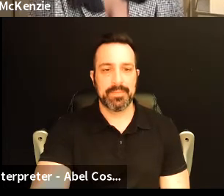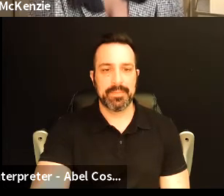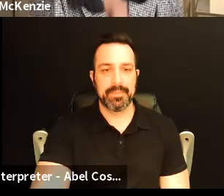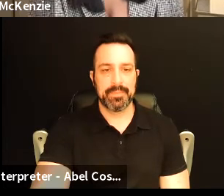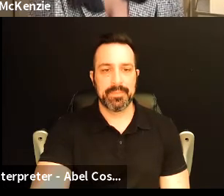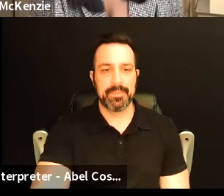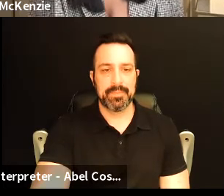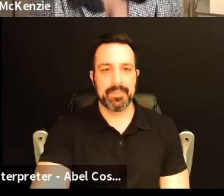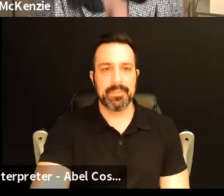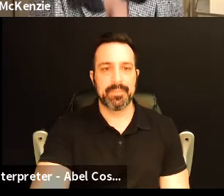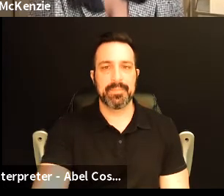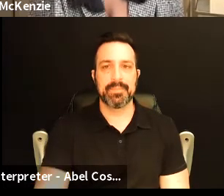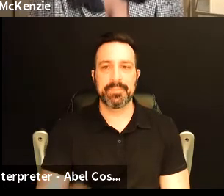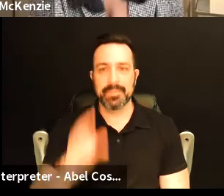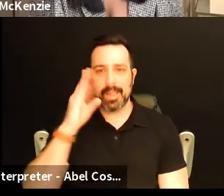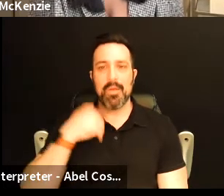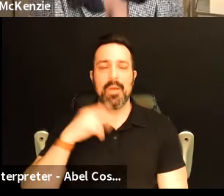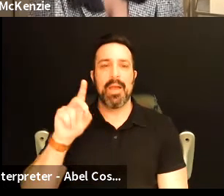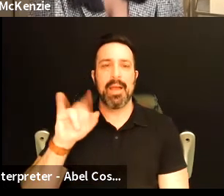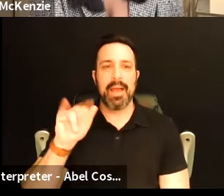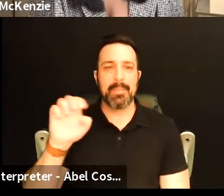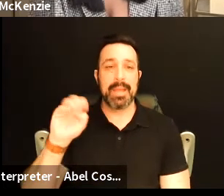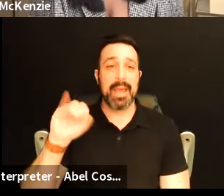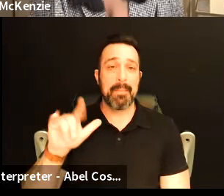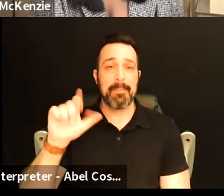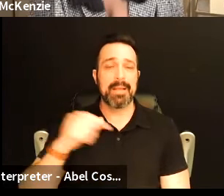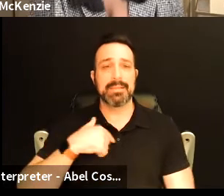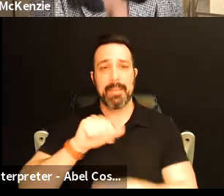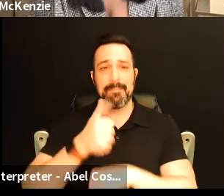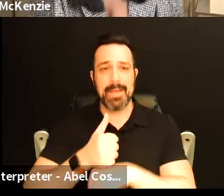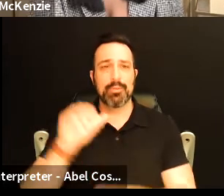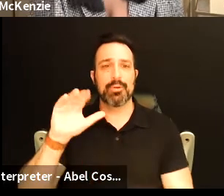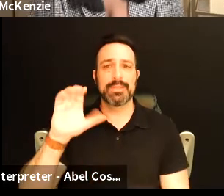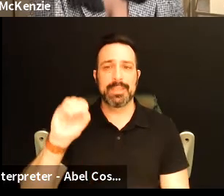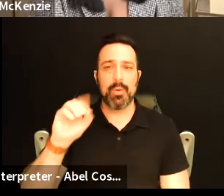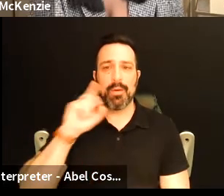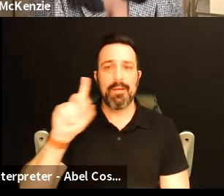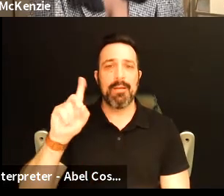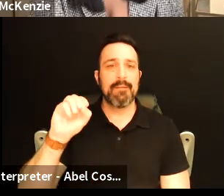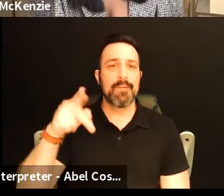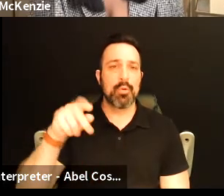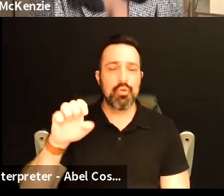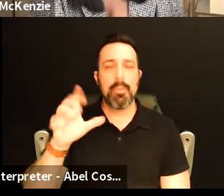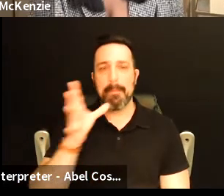Hi my name is Diane Miles and I am the founder and CEO of Dope Mom Life.